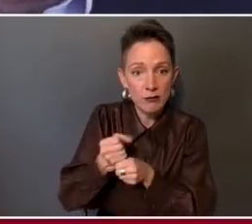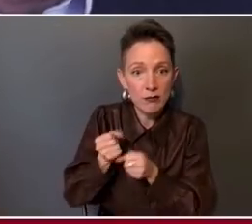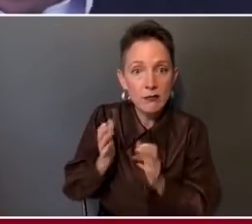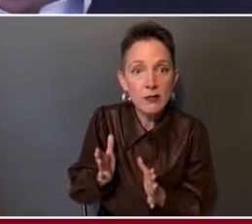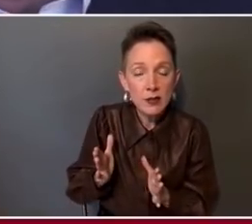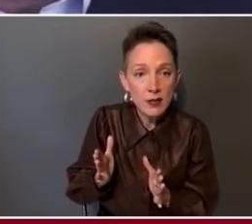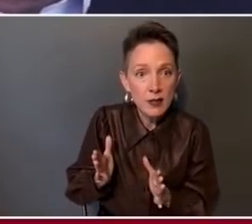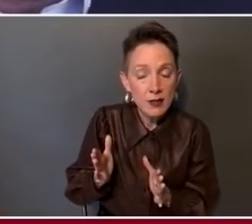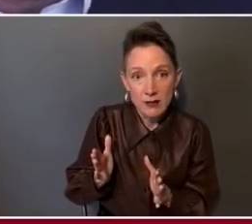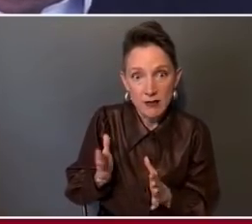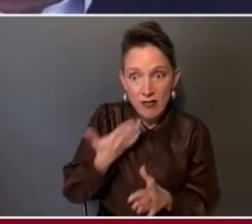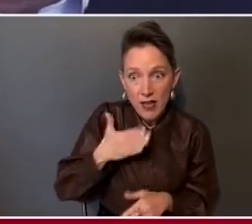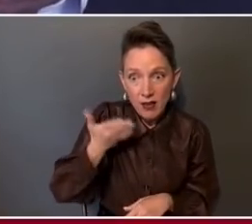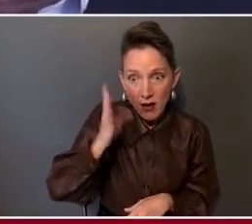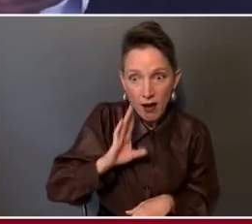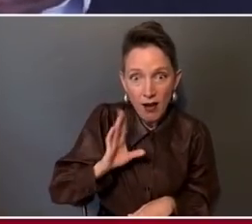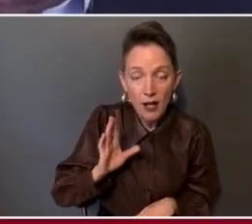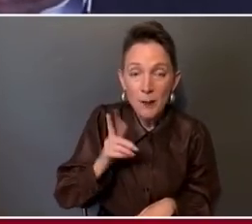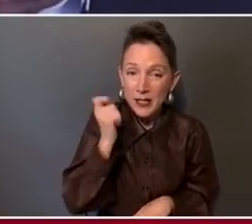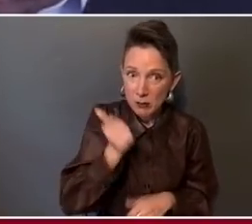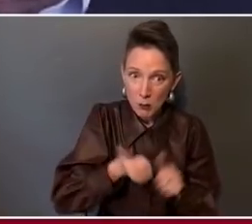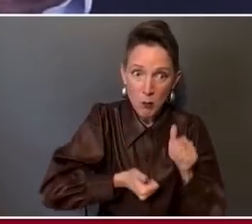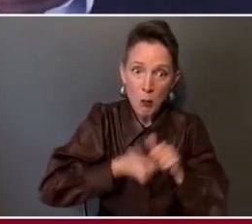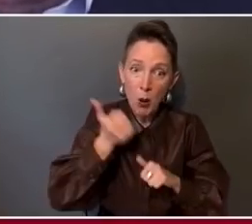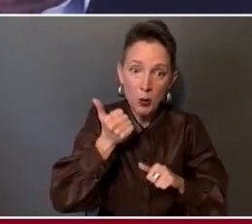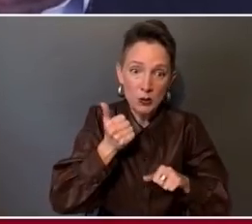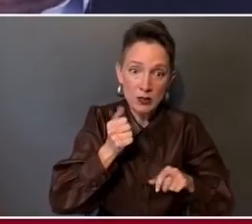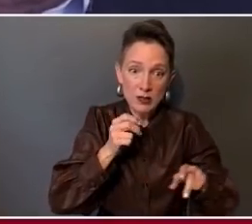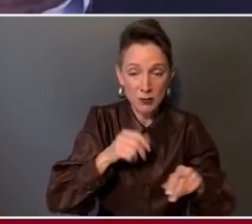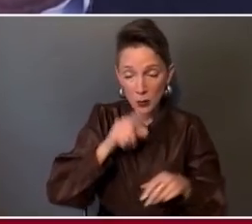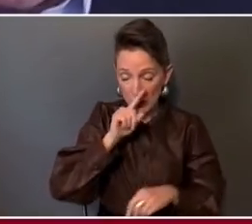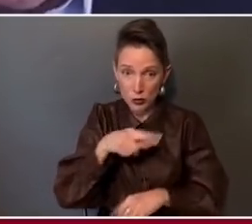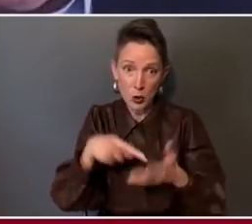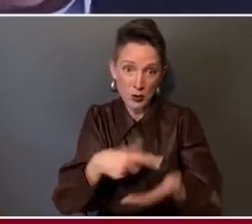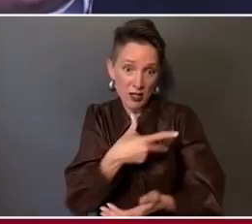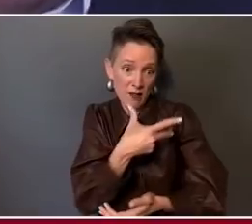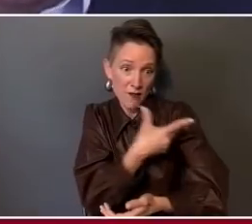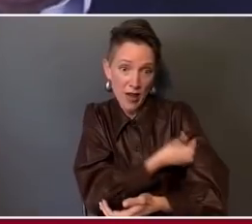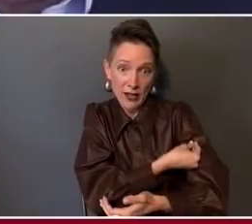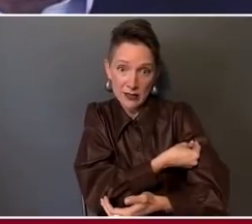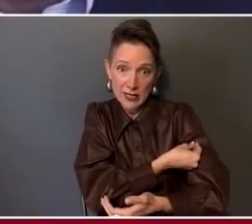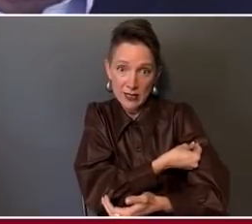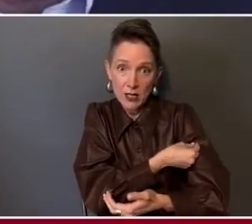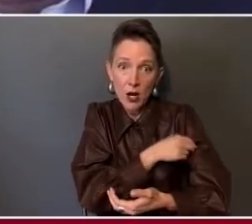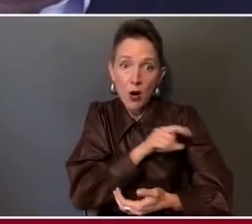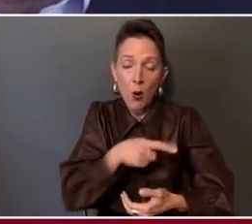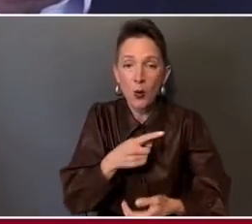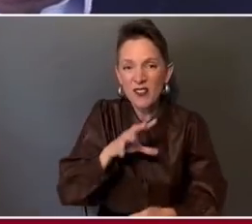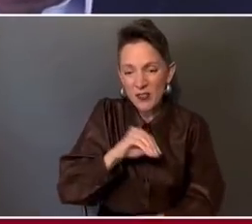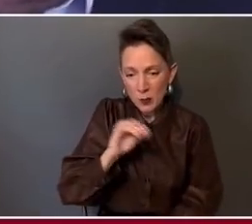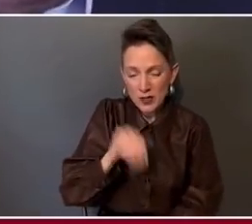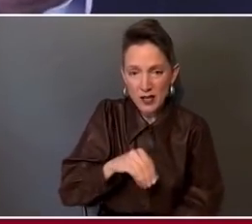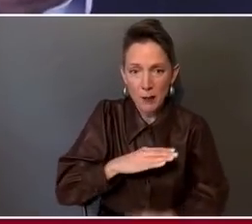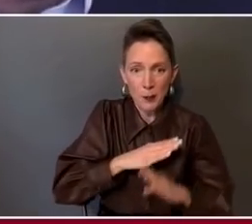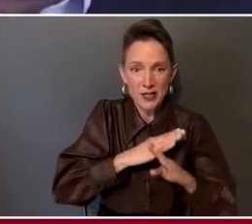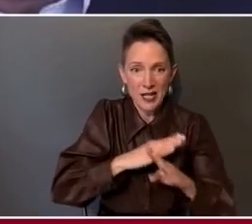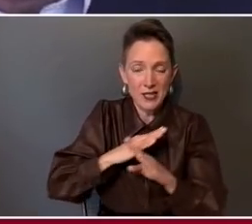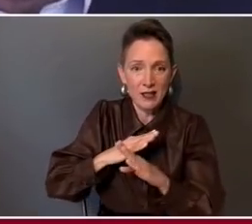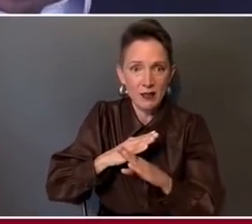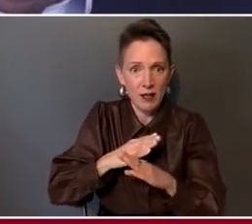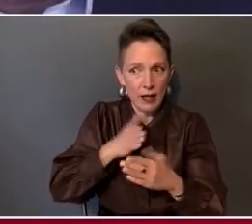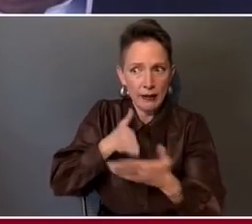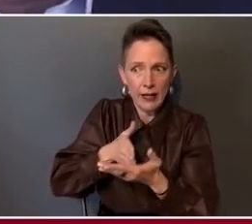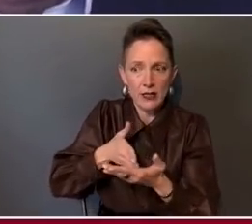have shows right now that the vaccines are only about 50% protective against developing serious illness